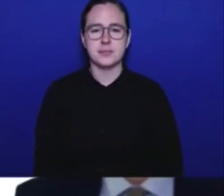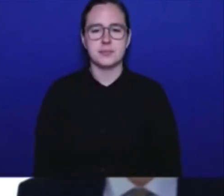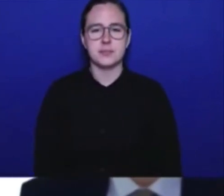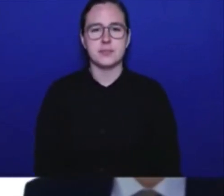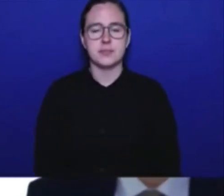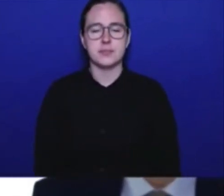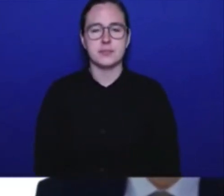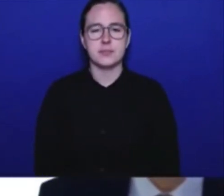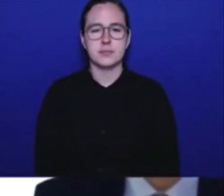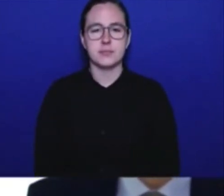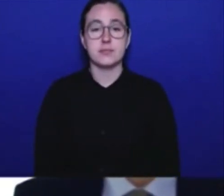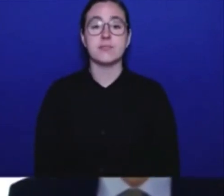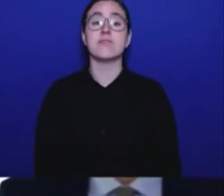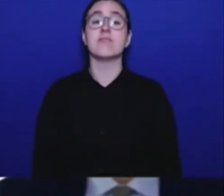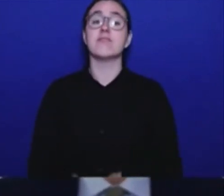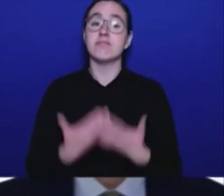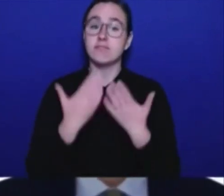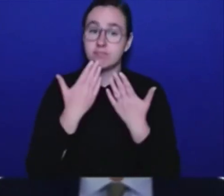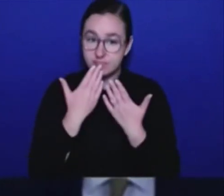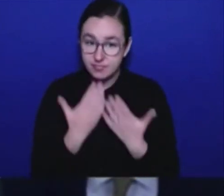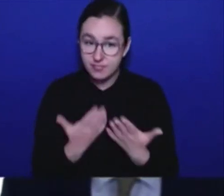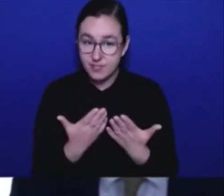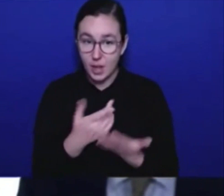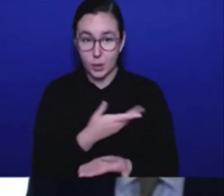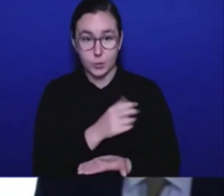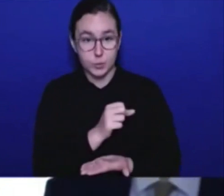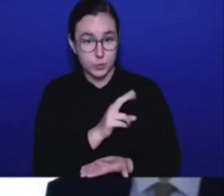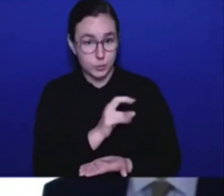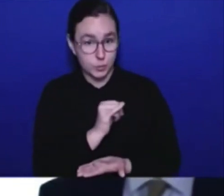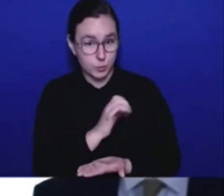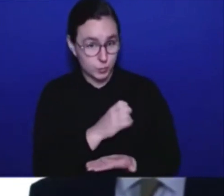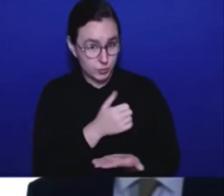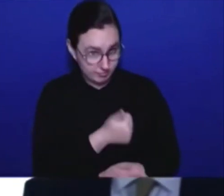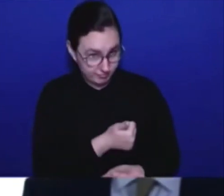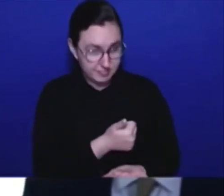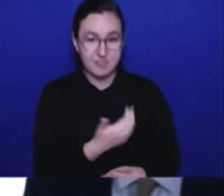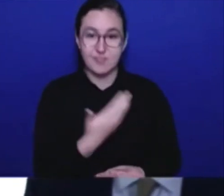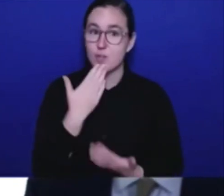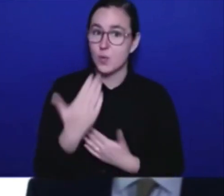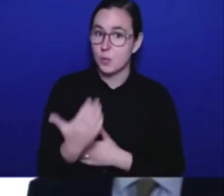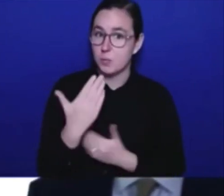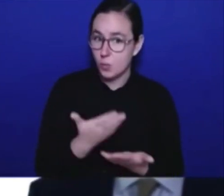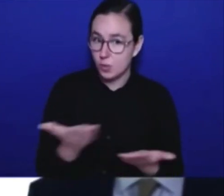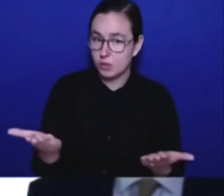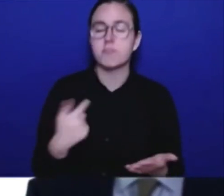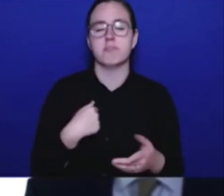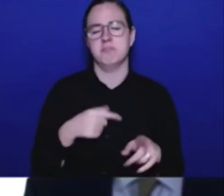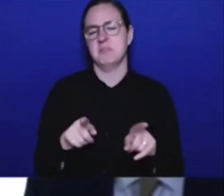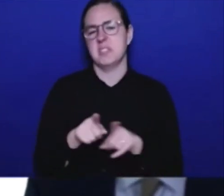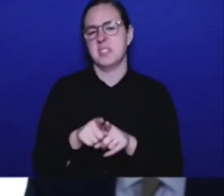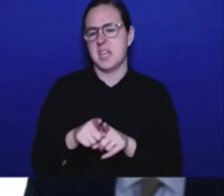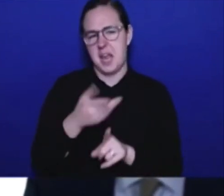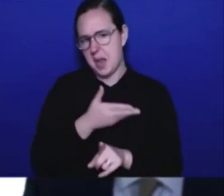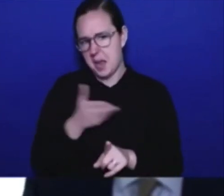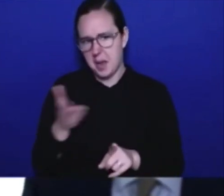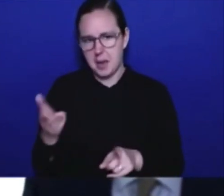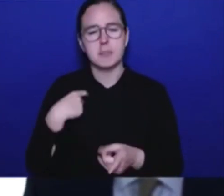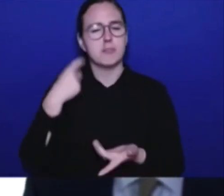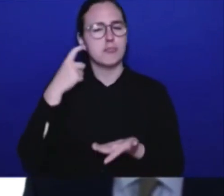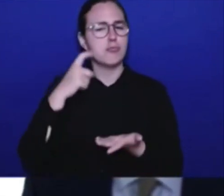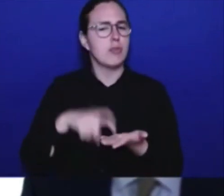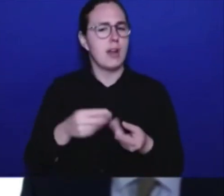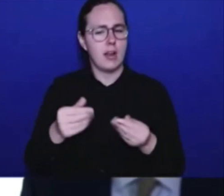Thank you, Susie. And good morning, everyone. And I also want to acknowledge that I'm speaking to you from the territory of the Squamish and the State of Waututh